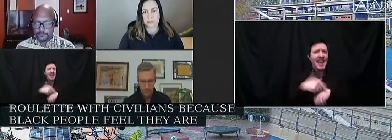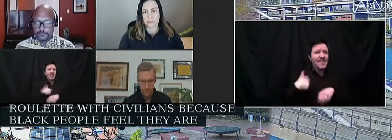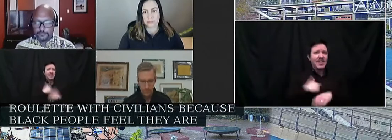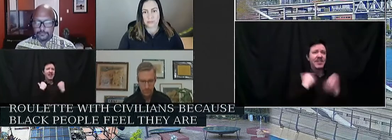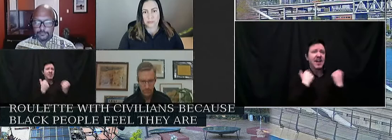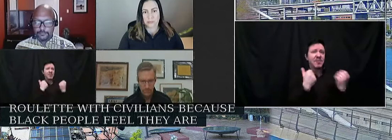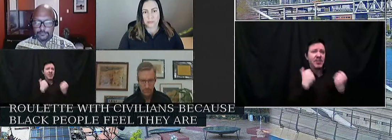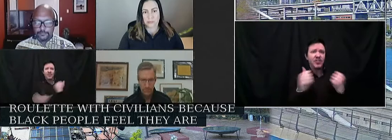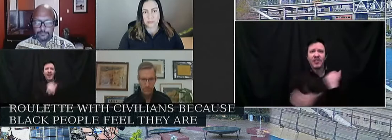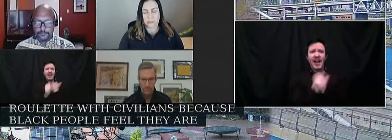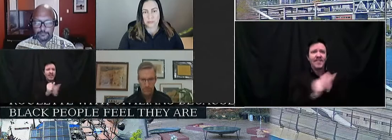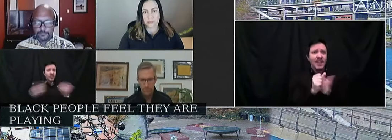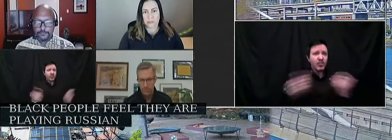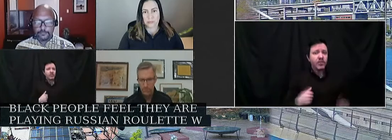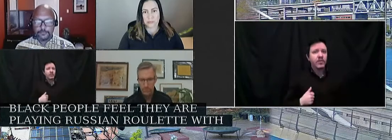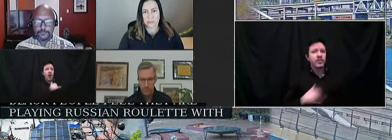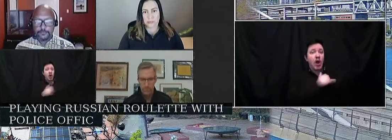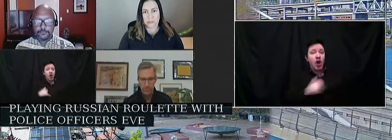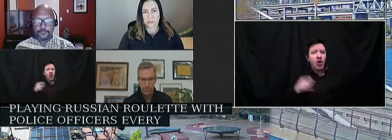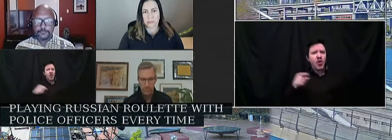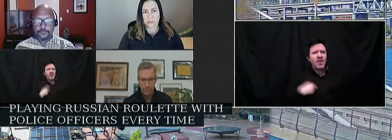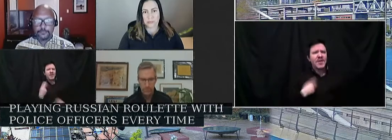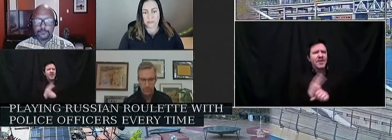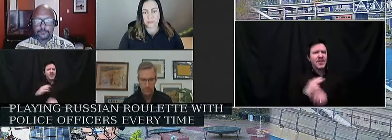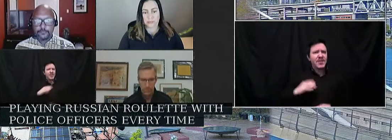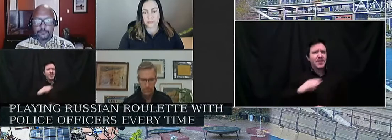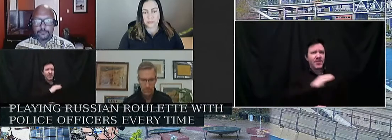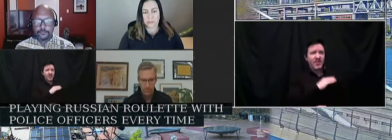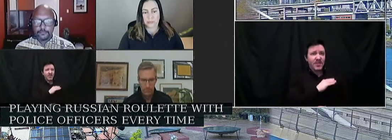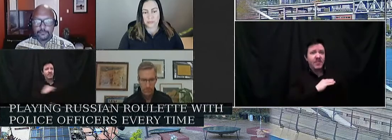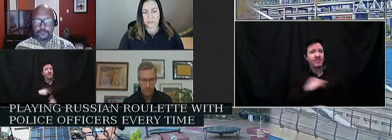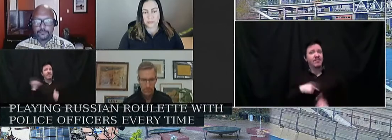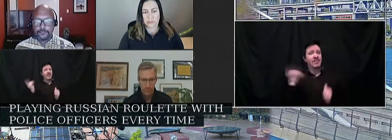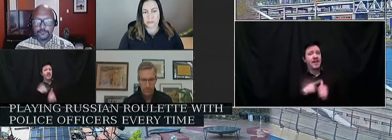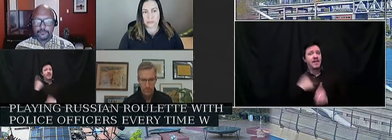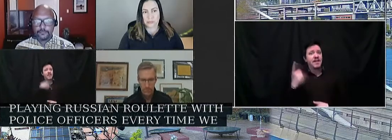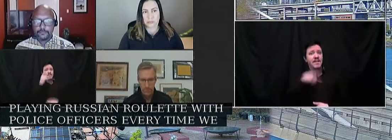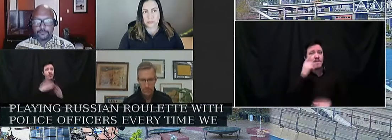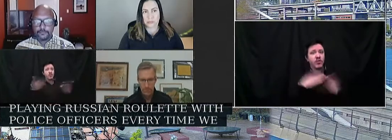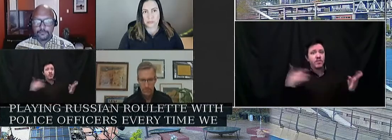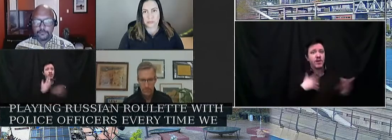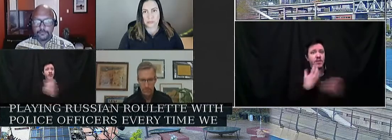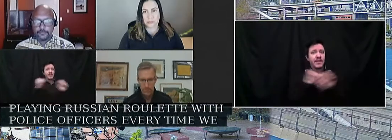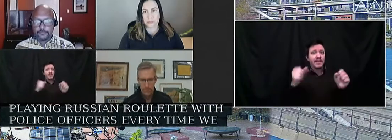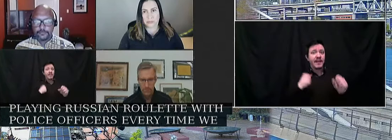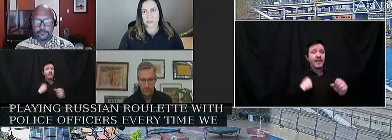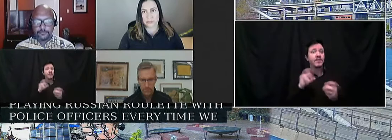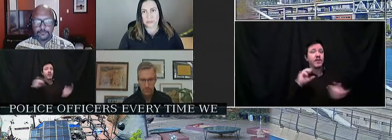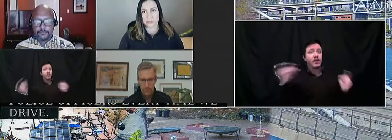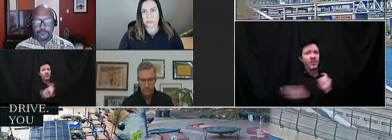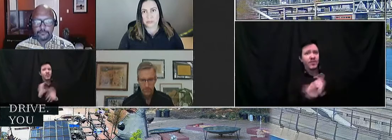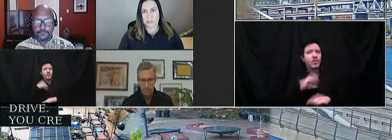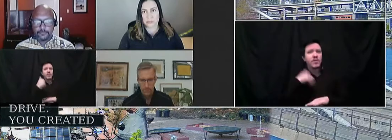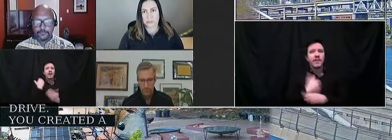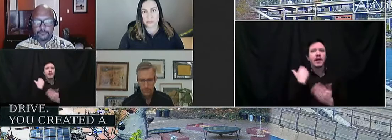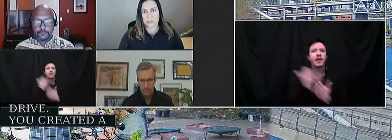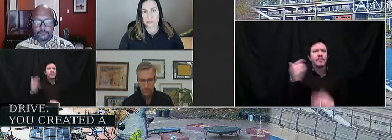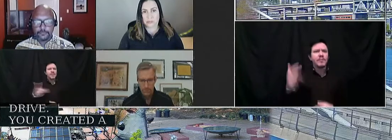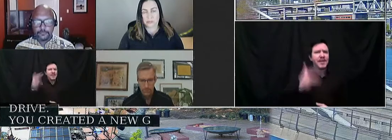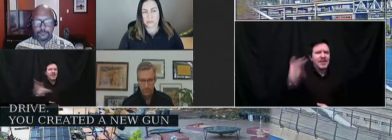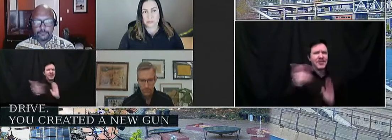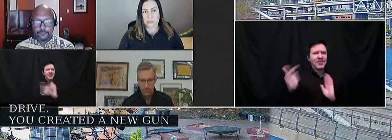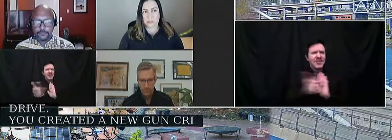Ted Wheeler, used the city council's first small attempt this year at public safety reform to create a new gun crimes team, undercutting progress from city government,